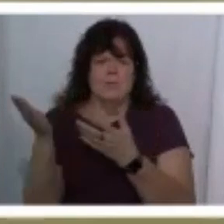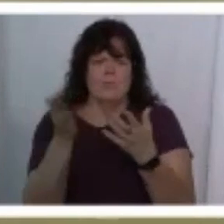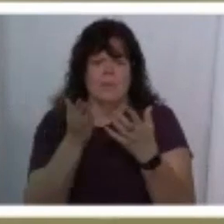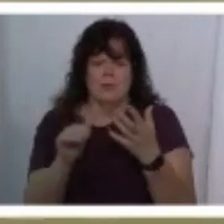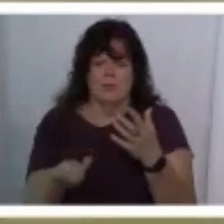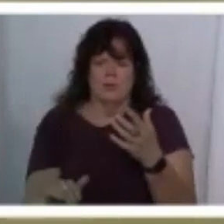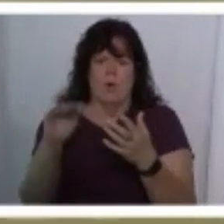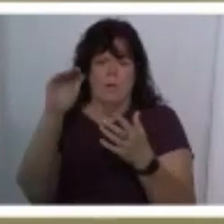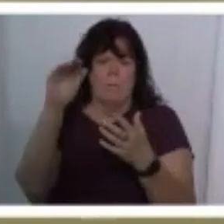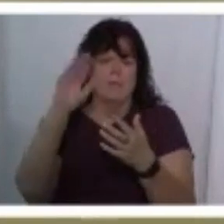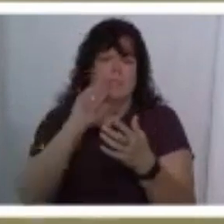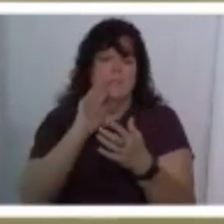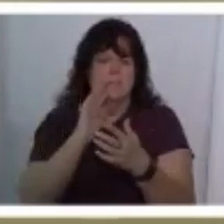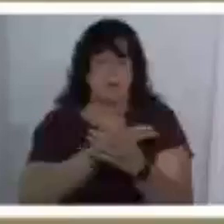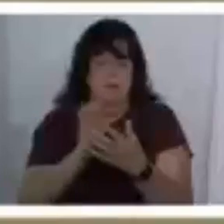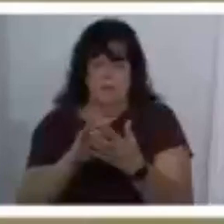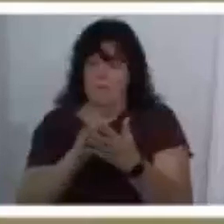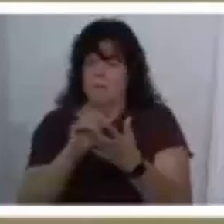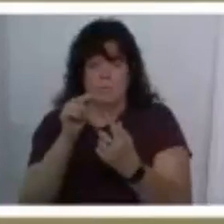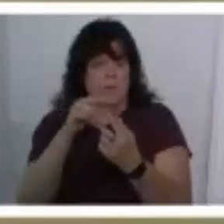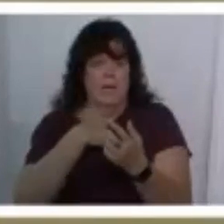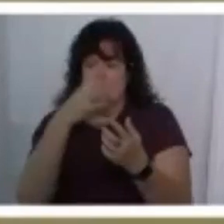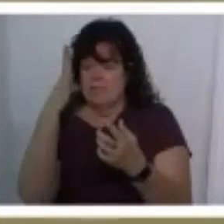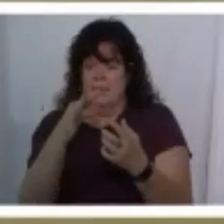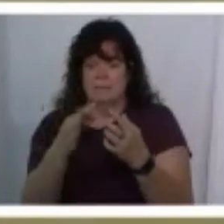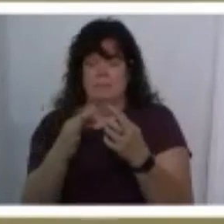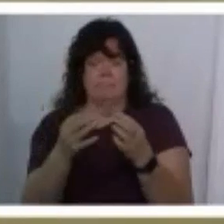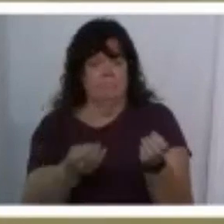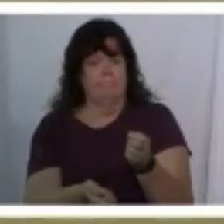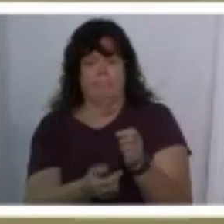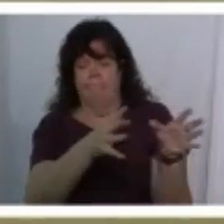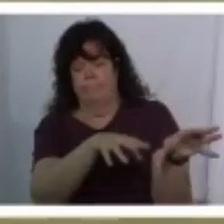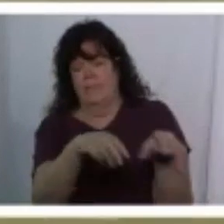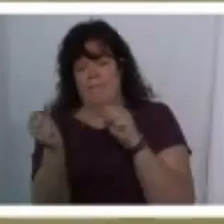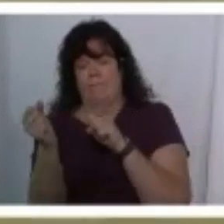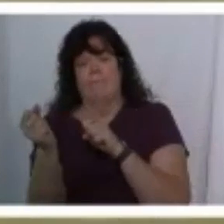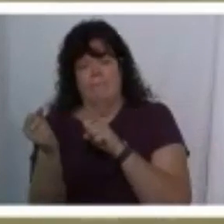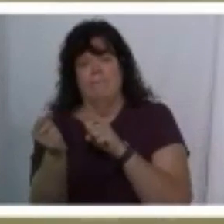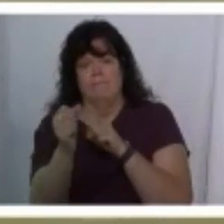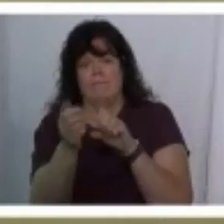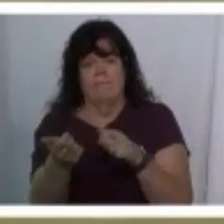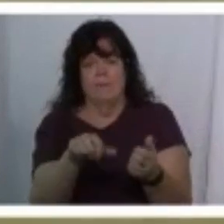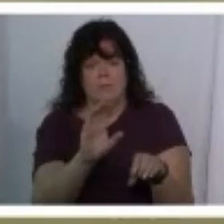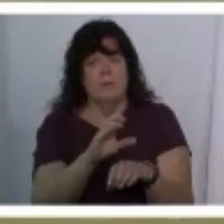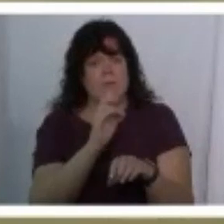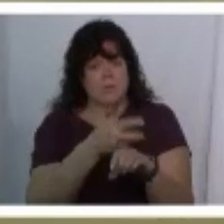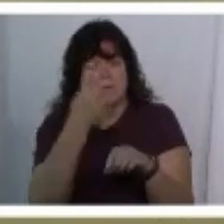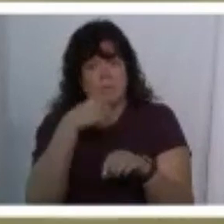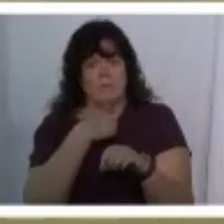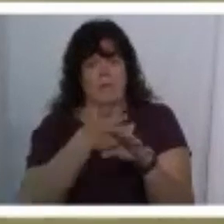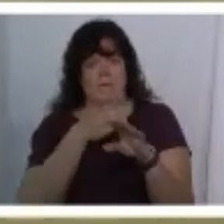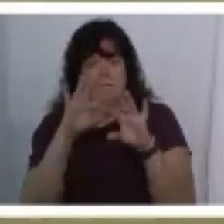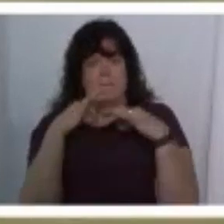i refuse and that was the turn that was it um that was it and it was really hard for me my